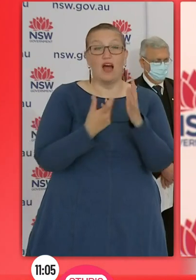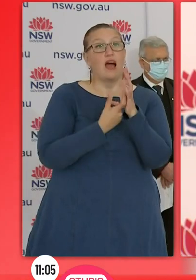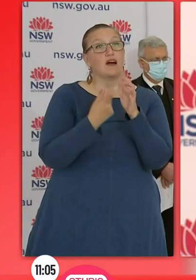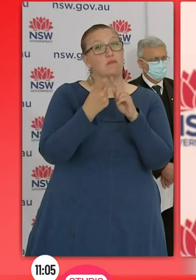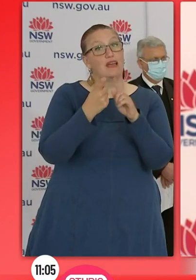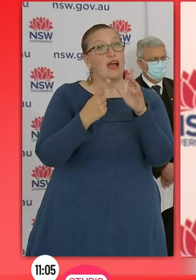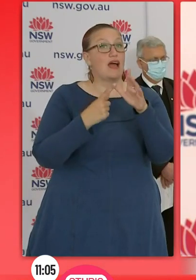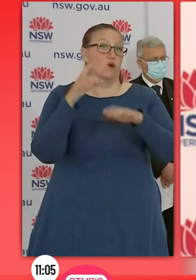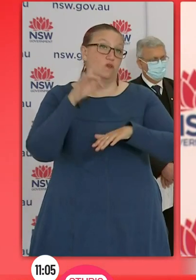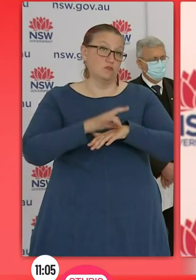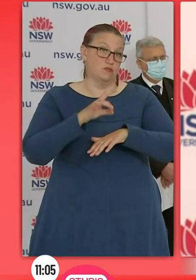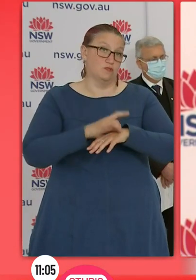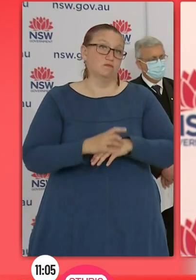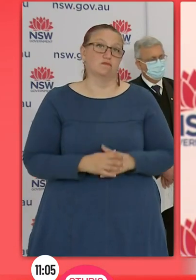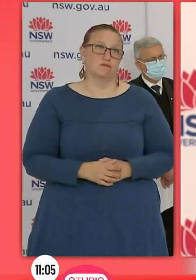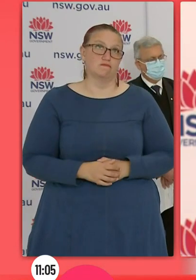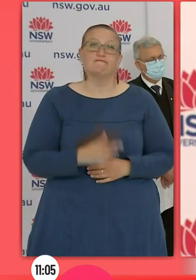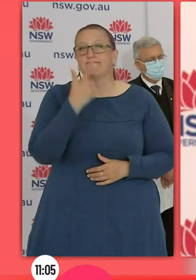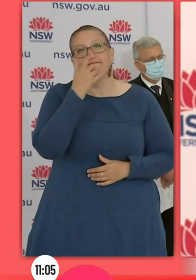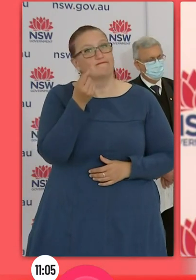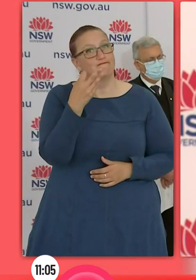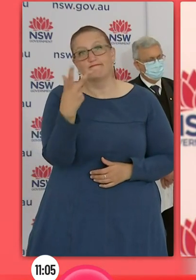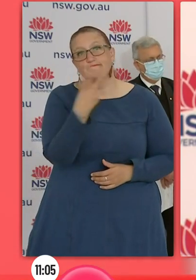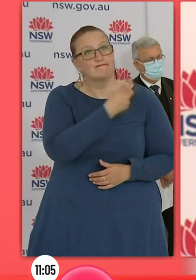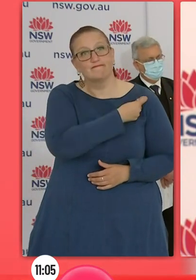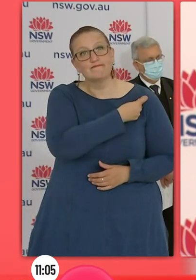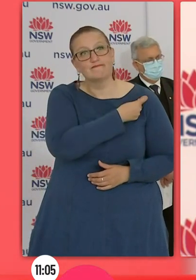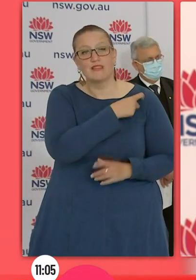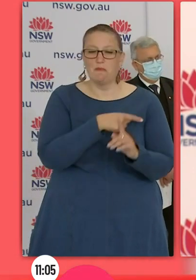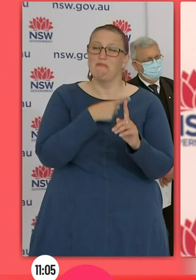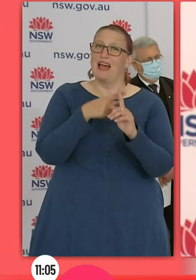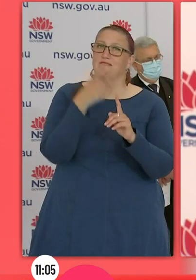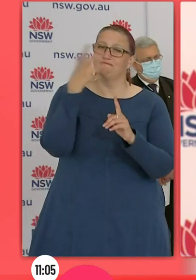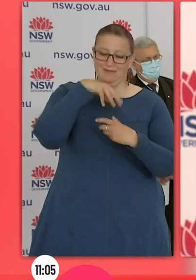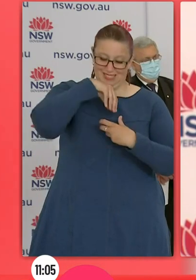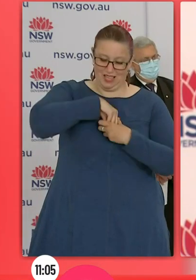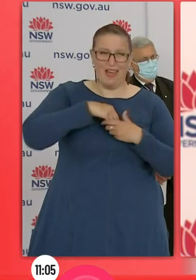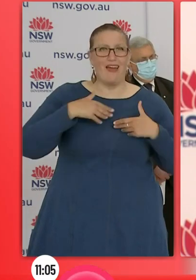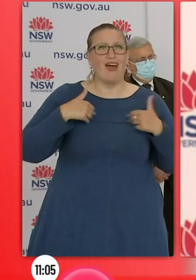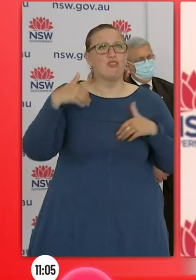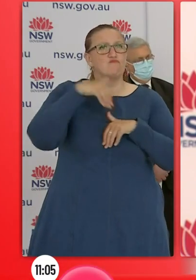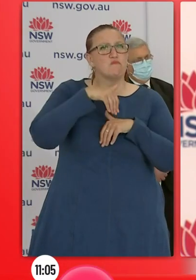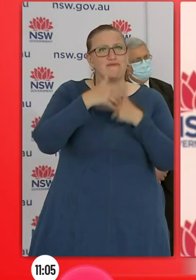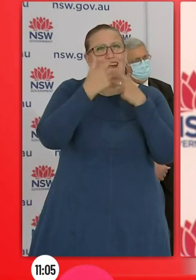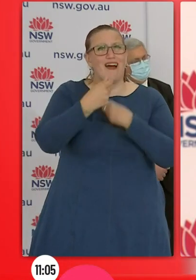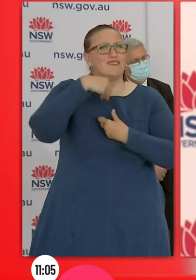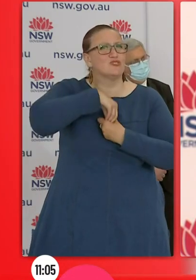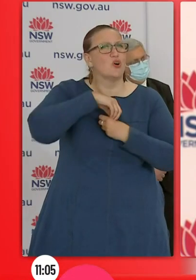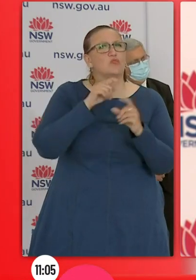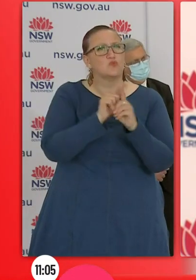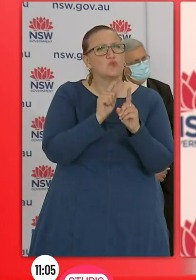Prince Alfred Hospital. She was not vaccinated and also had some significant underlying health conditions.